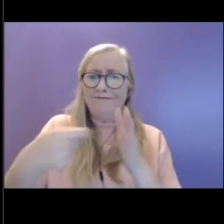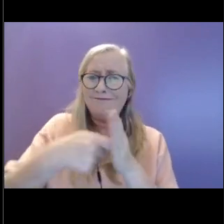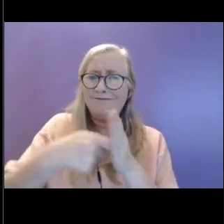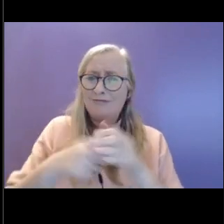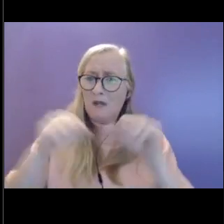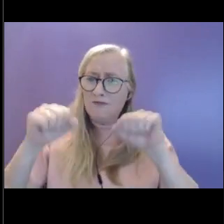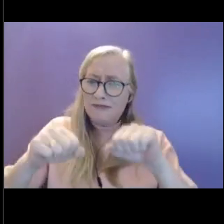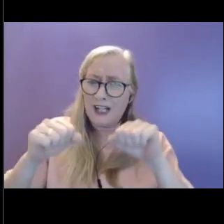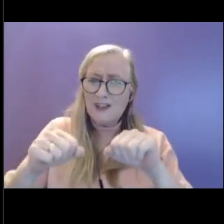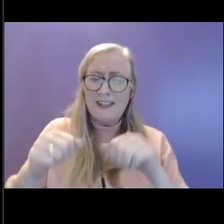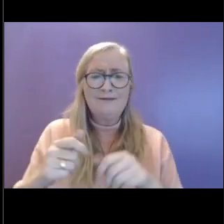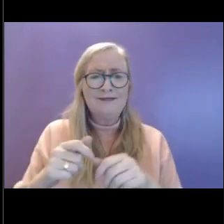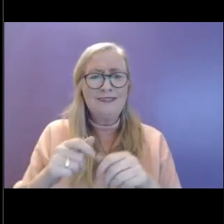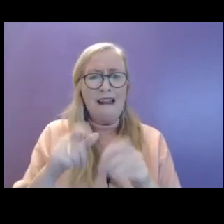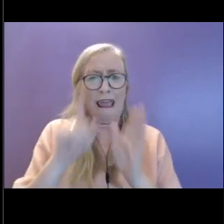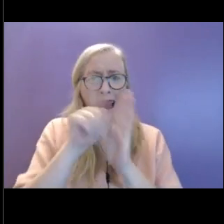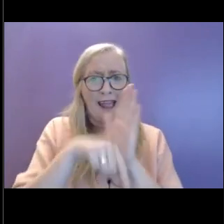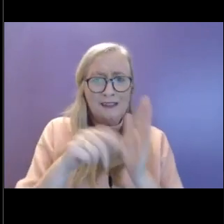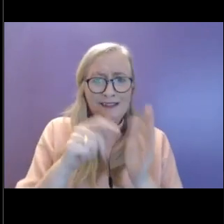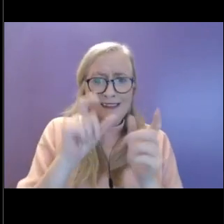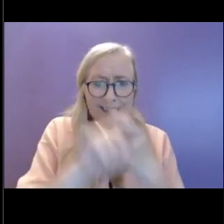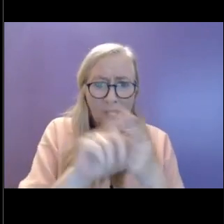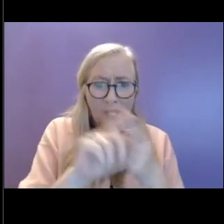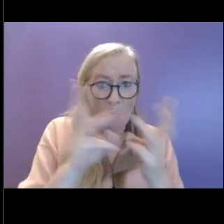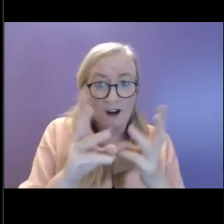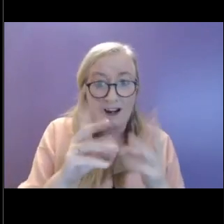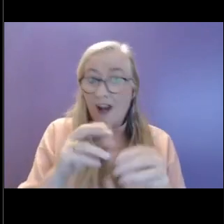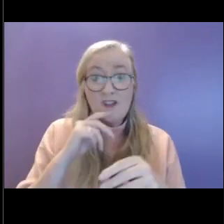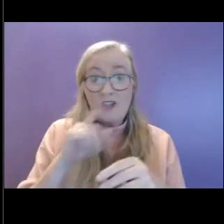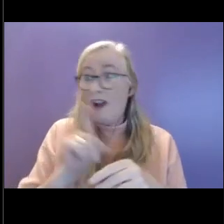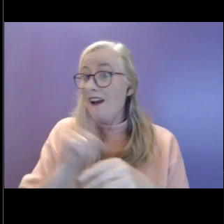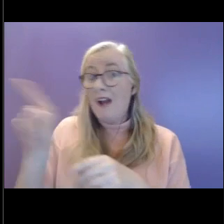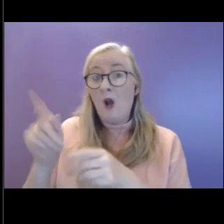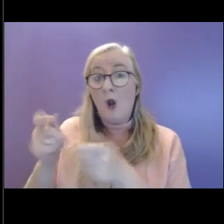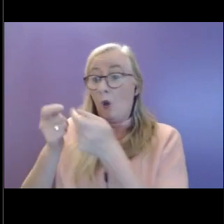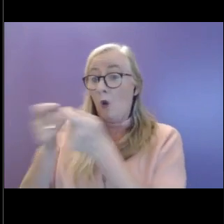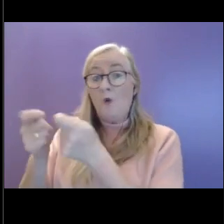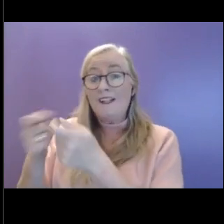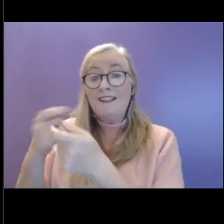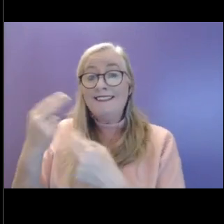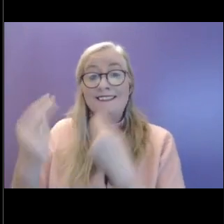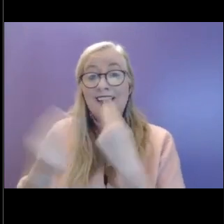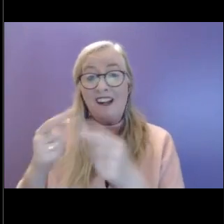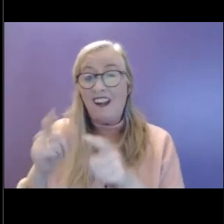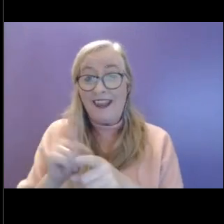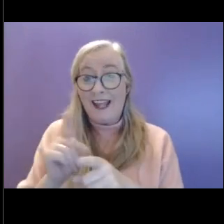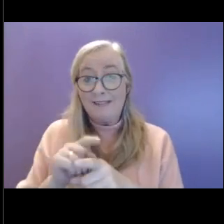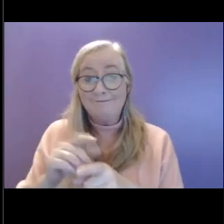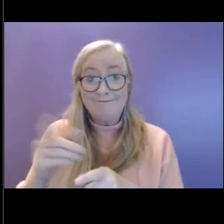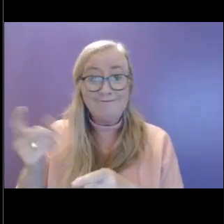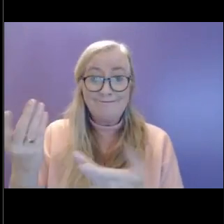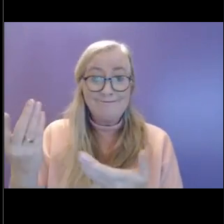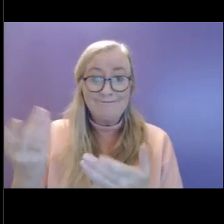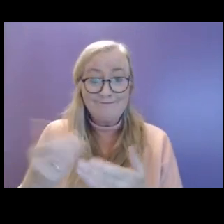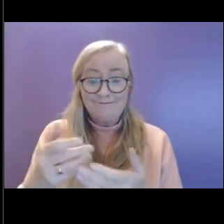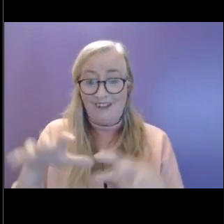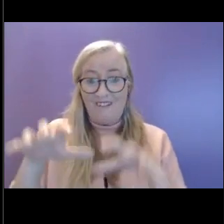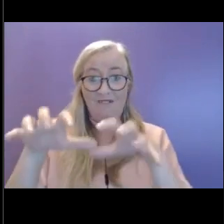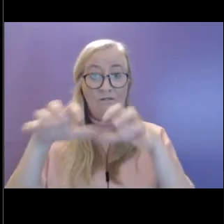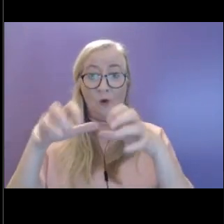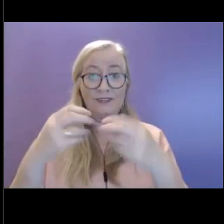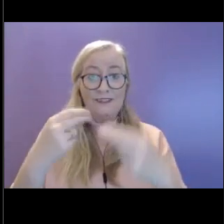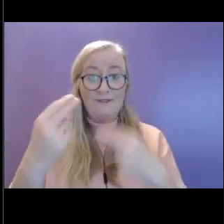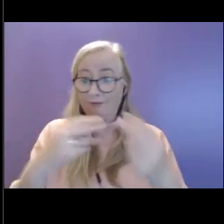staying a little bit later on work and maybe rather than going home and cooking a home cooked dinner, we plunk down at 10 o'clock in front of a frozen dinner.